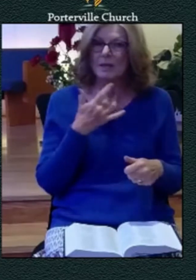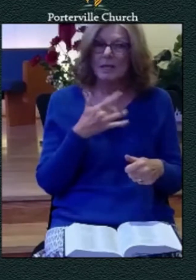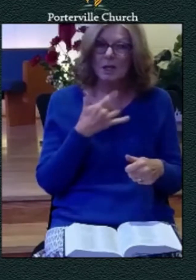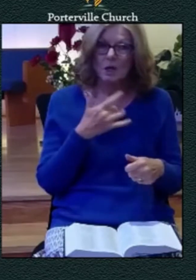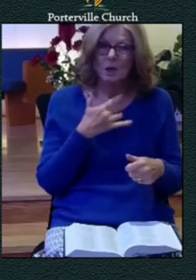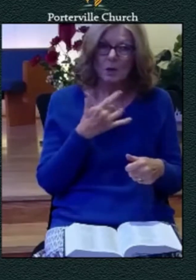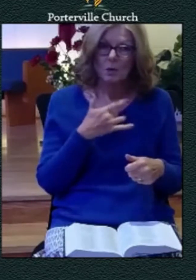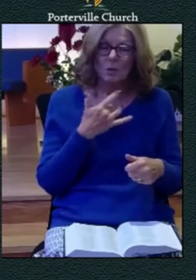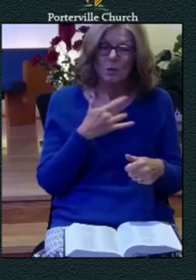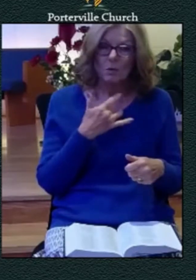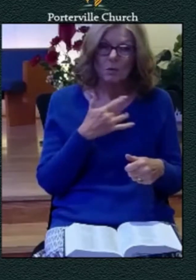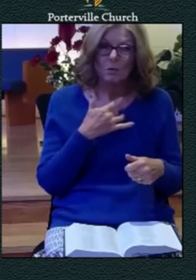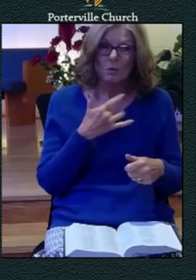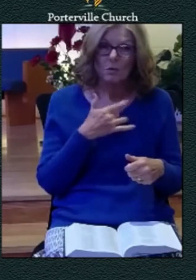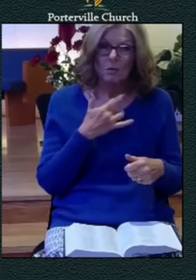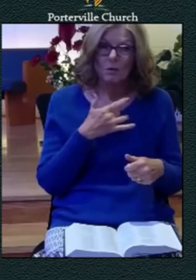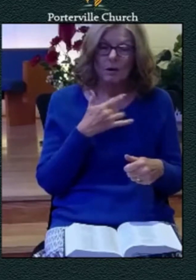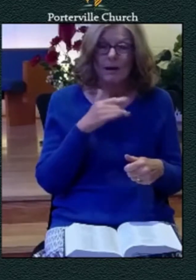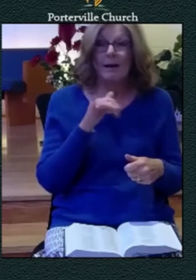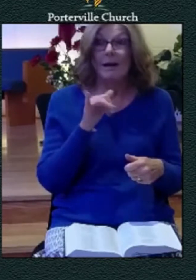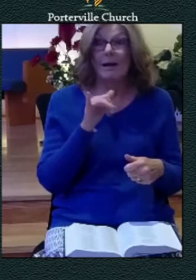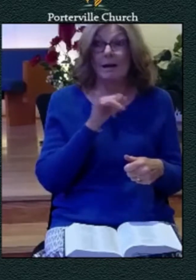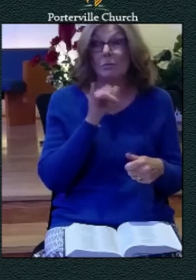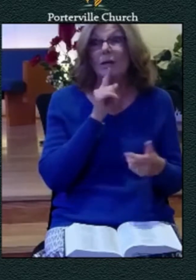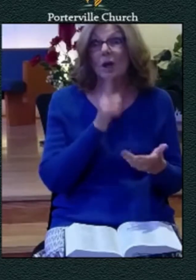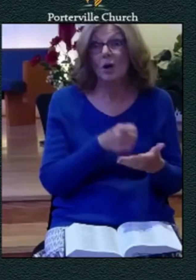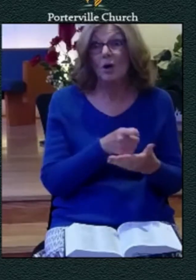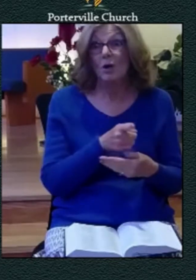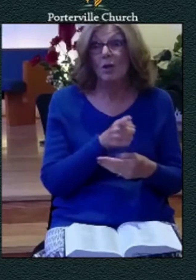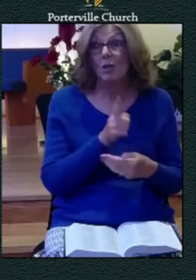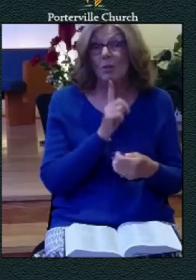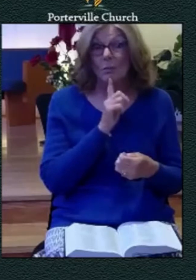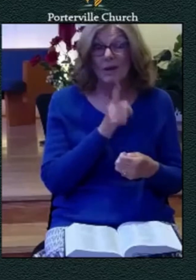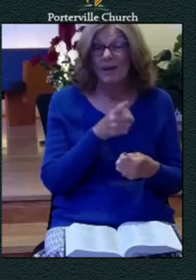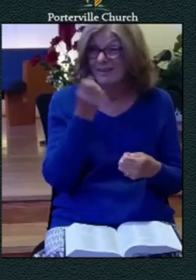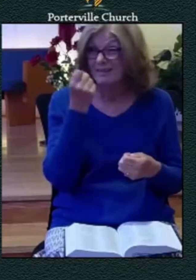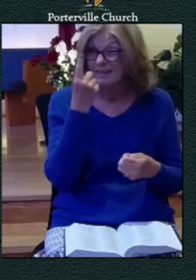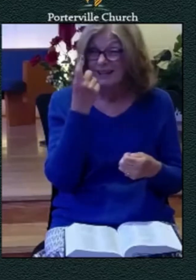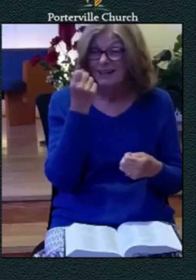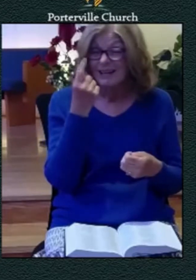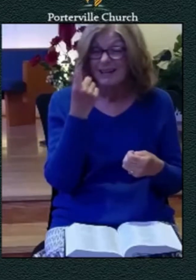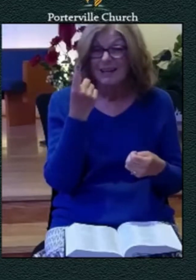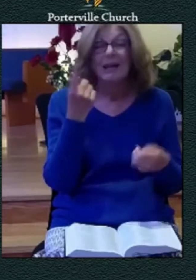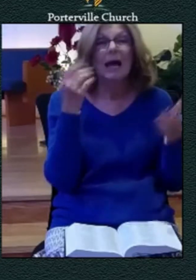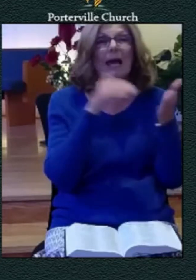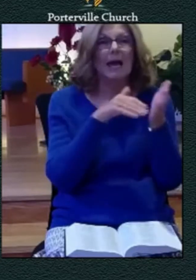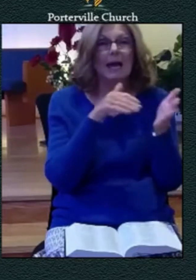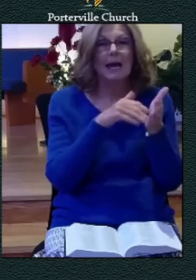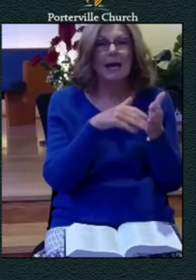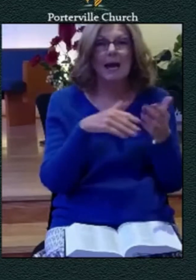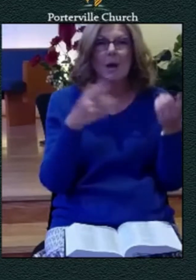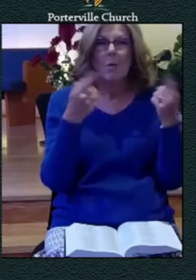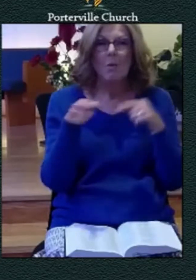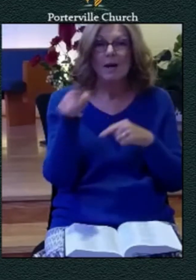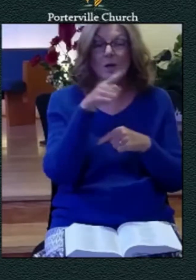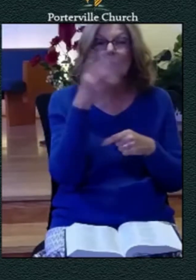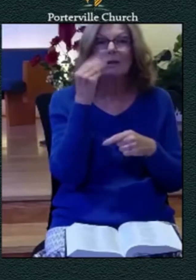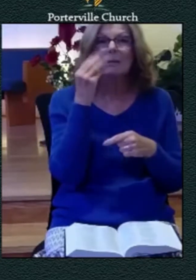real you get that i want to say that again the doubts and the fears